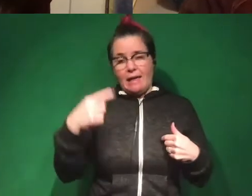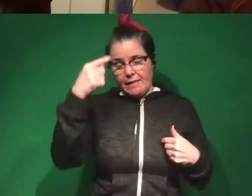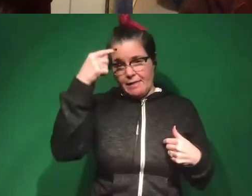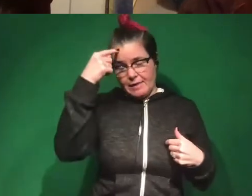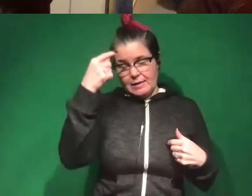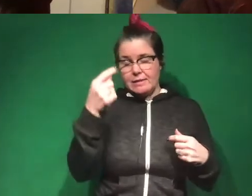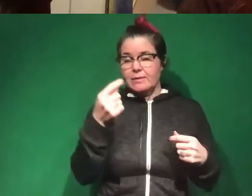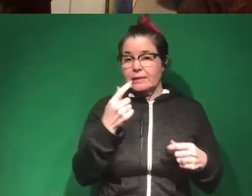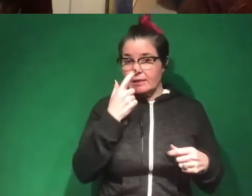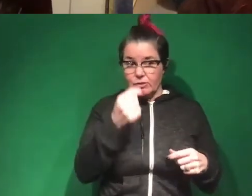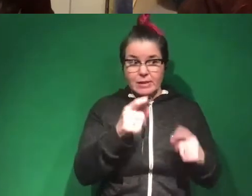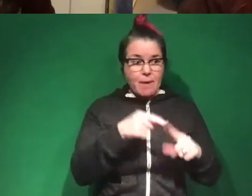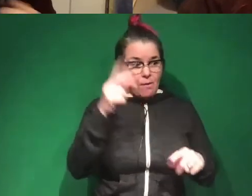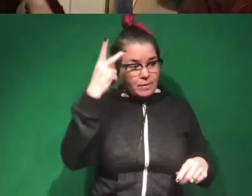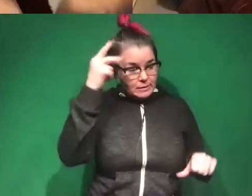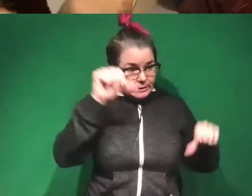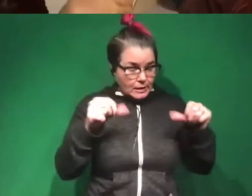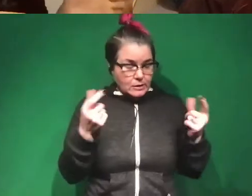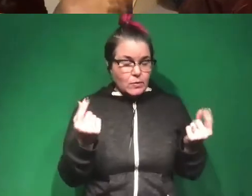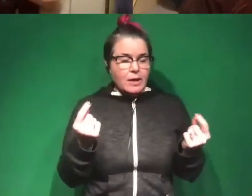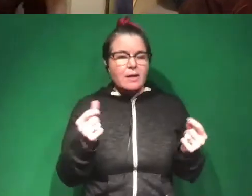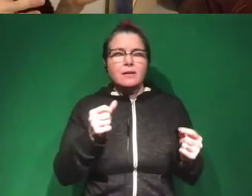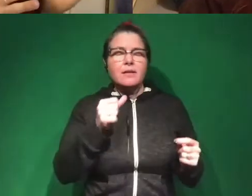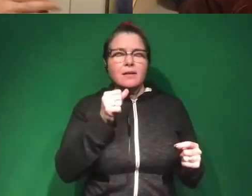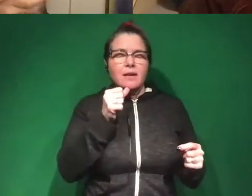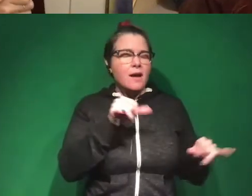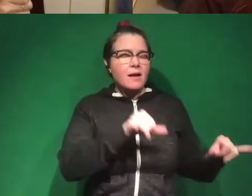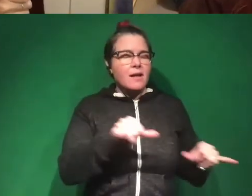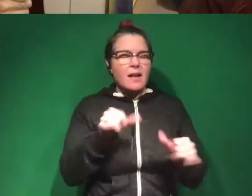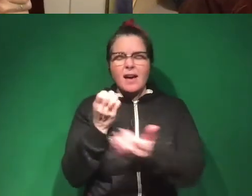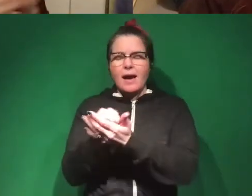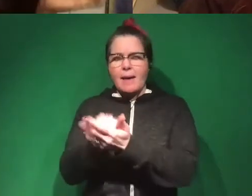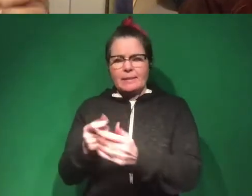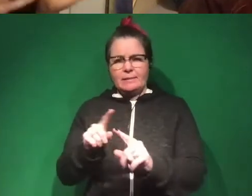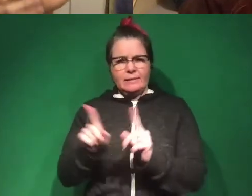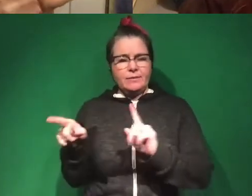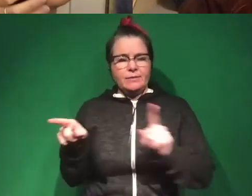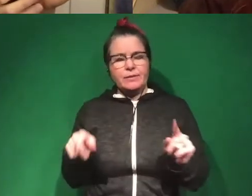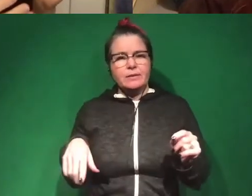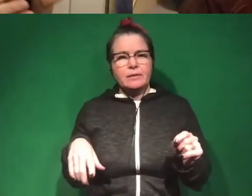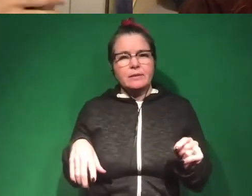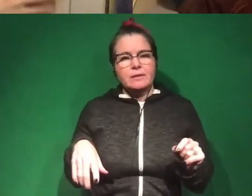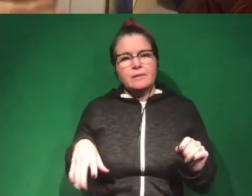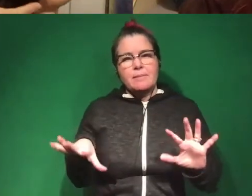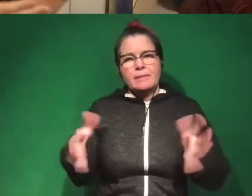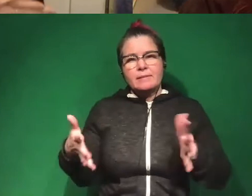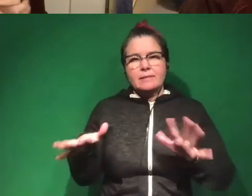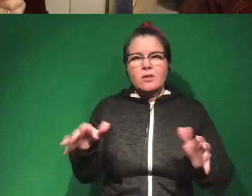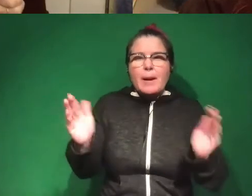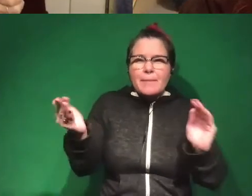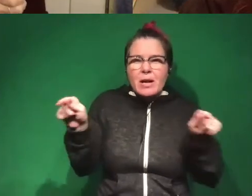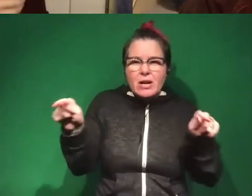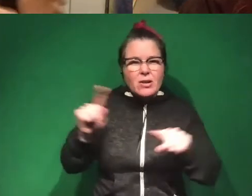most interesting things about political science is unlike economics, which, you know, I will compare it to maybe the social science we've all hear about most,